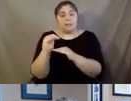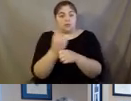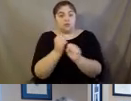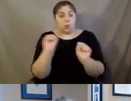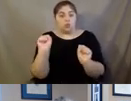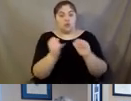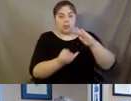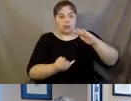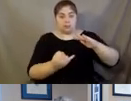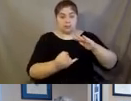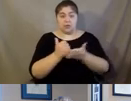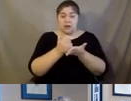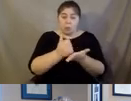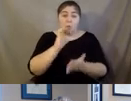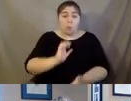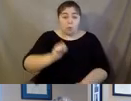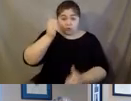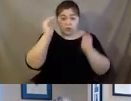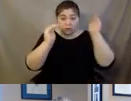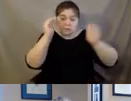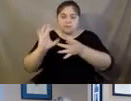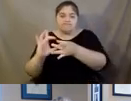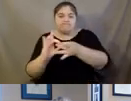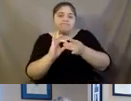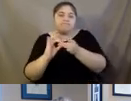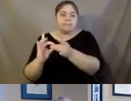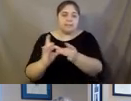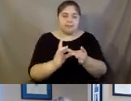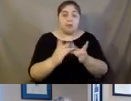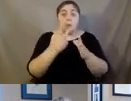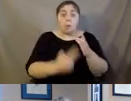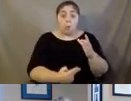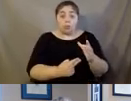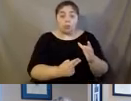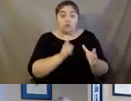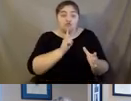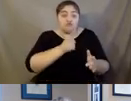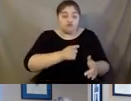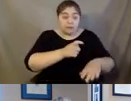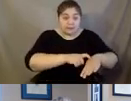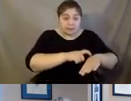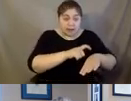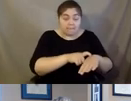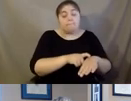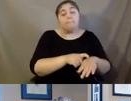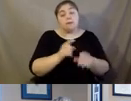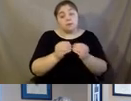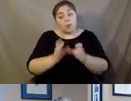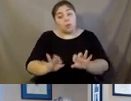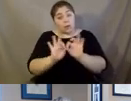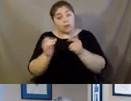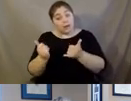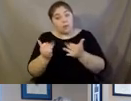help older adults be connected both in real time and as is even more important now